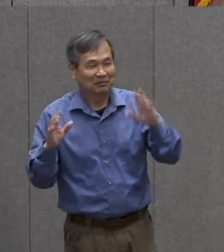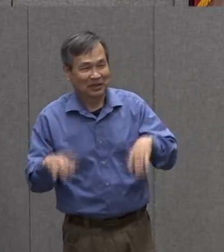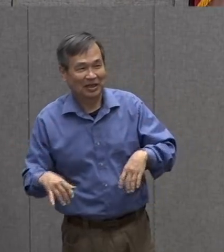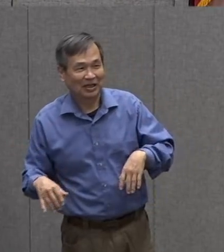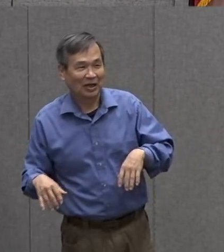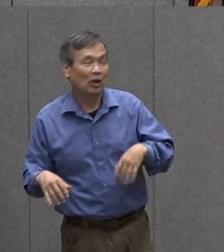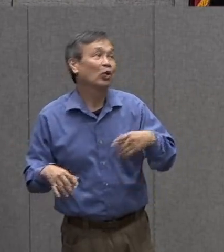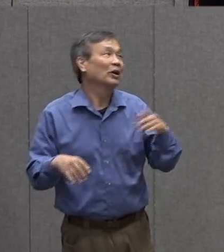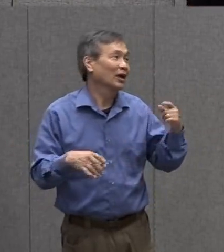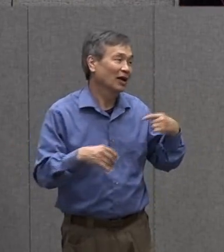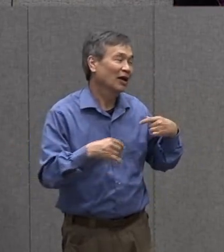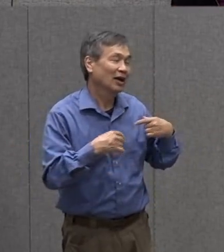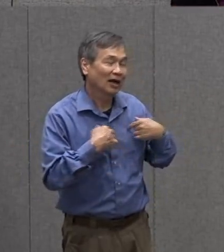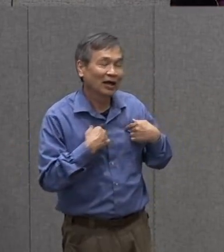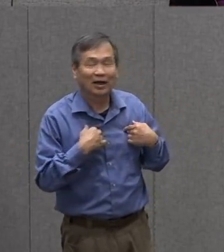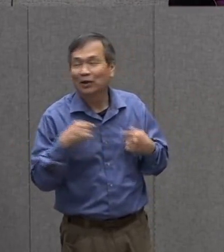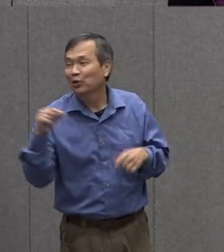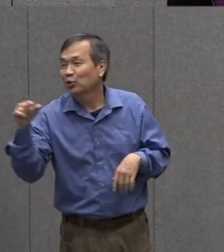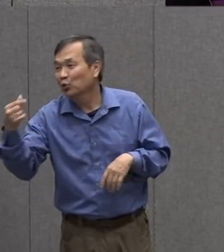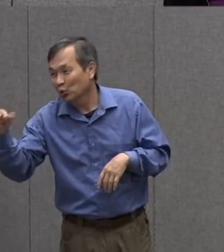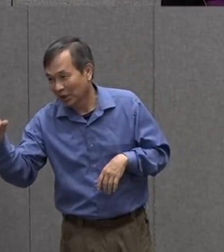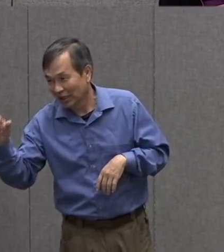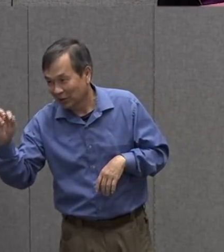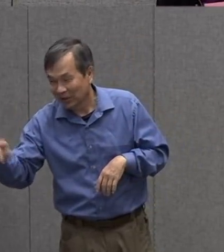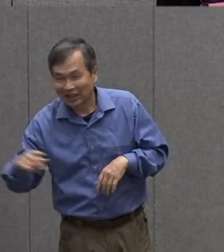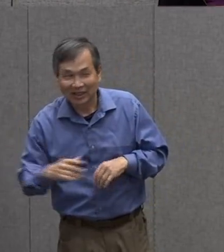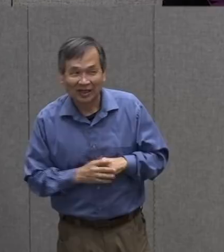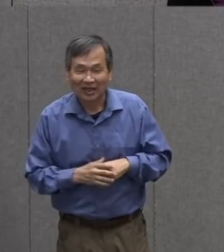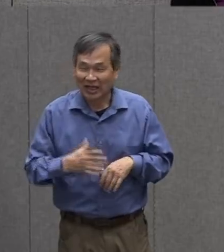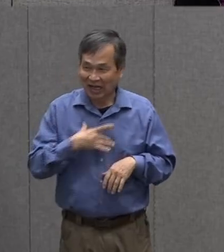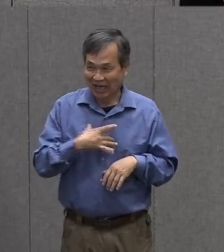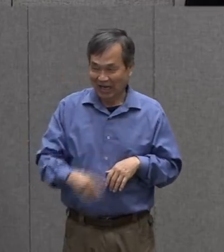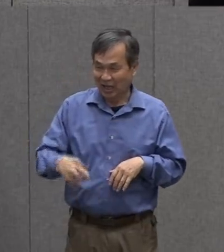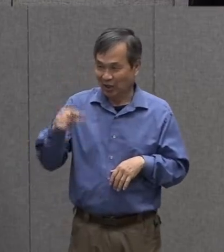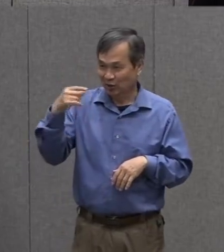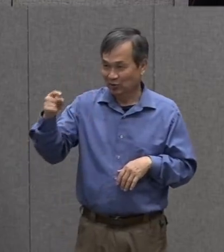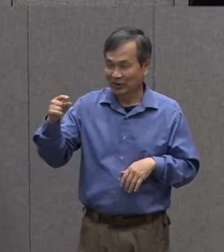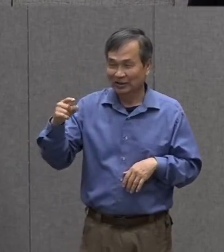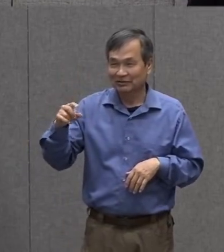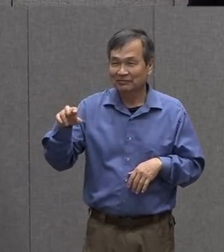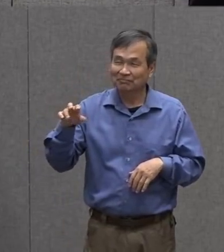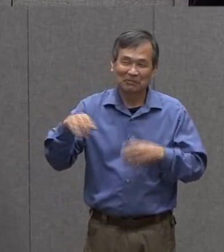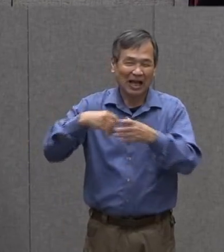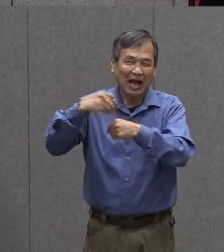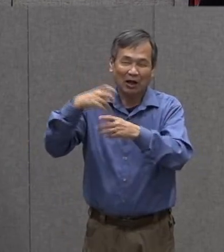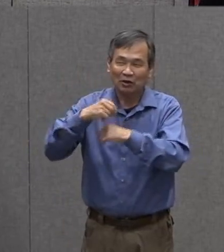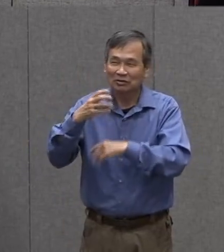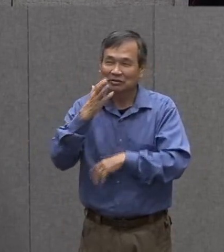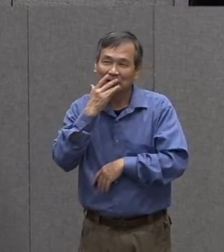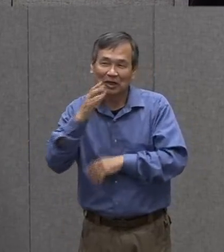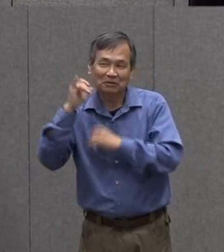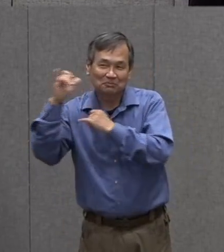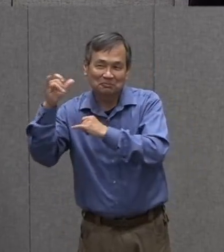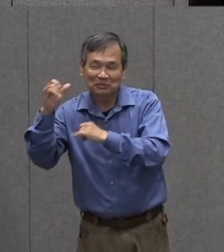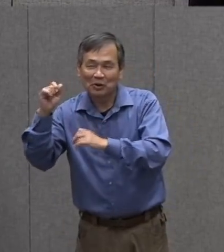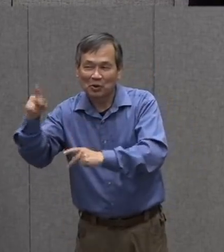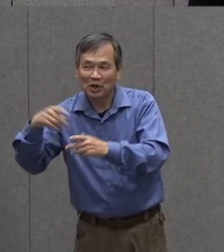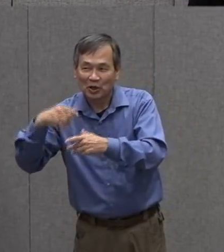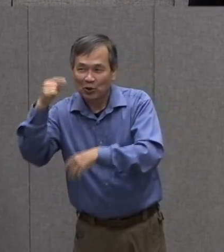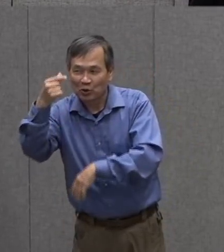all right i like green it reminds me of outside it reminds me of some of the living things